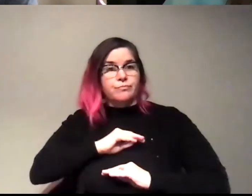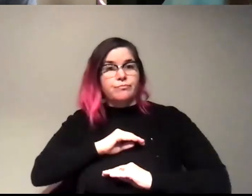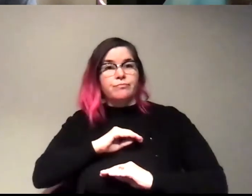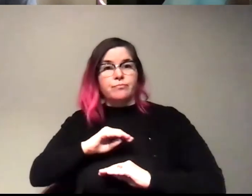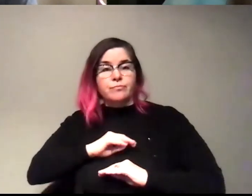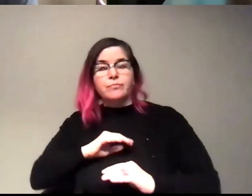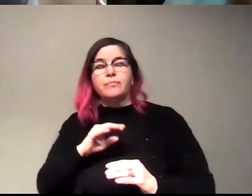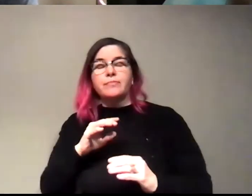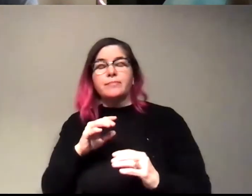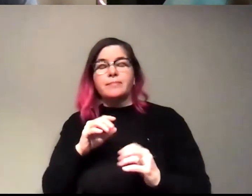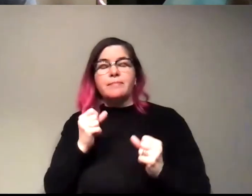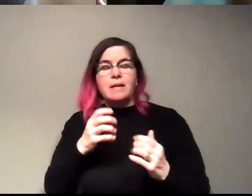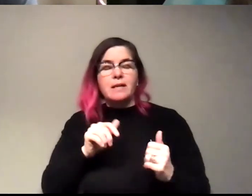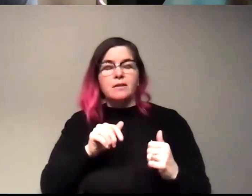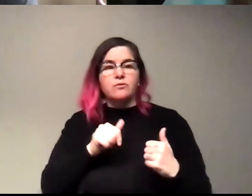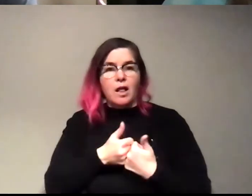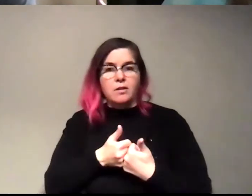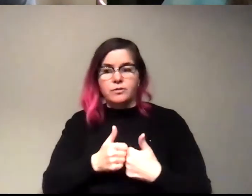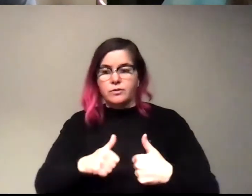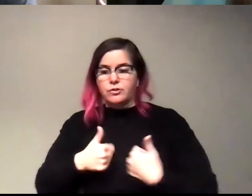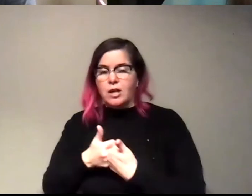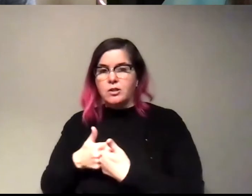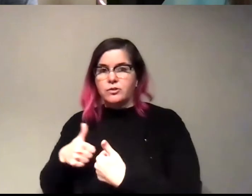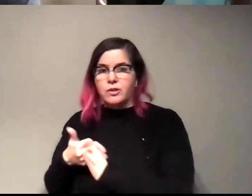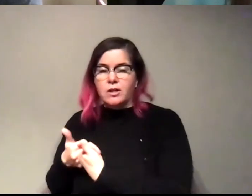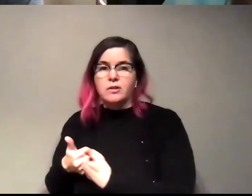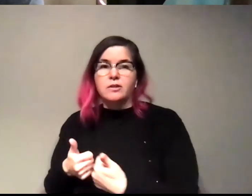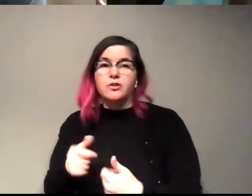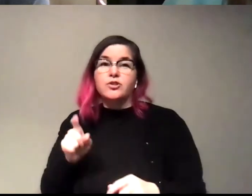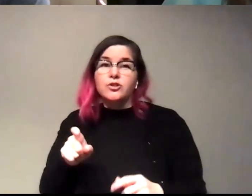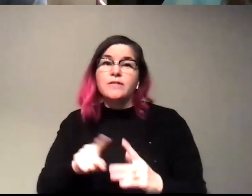that will face us in the future. we'll need to start yesterday.